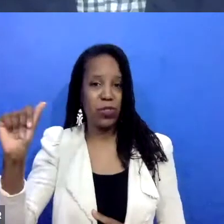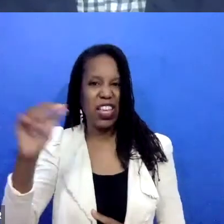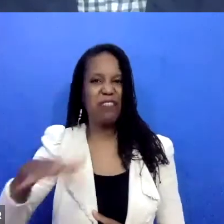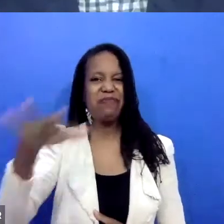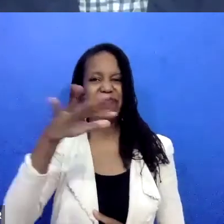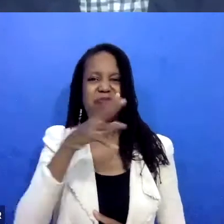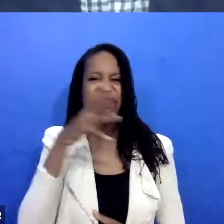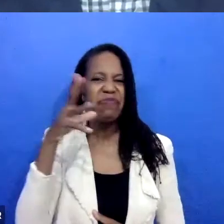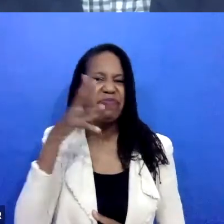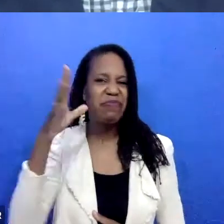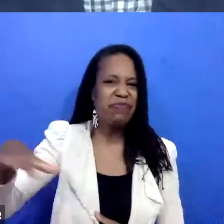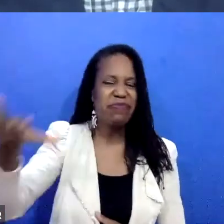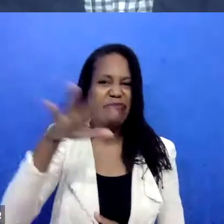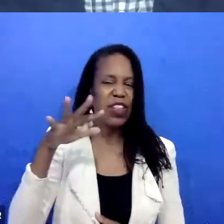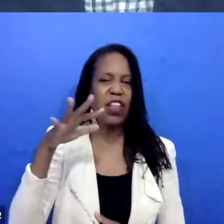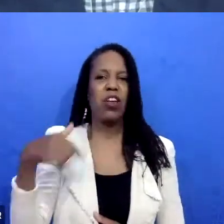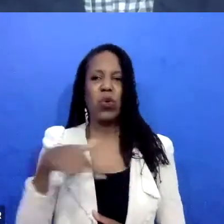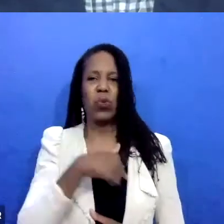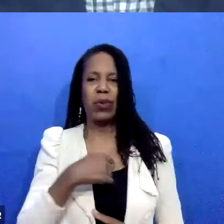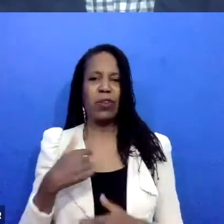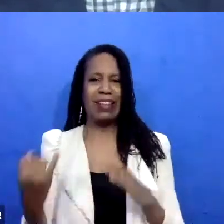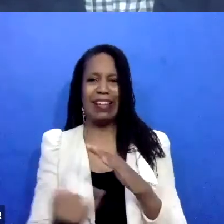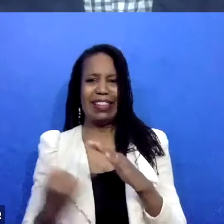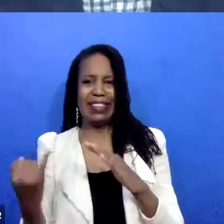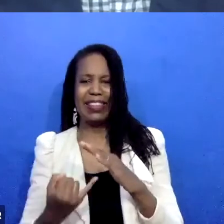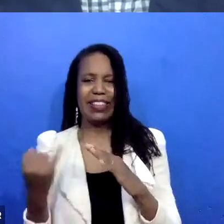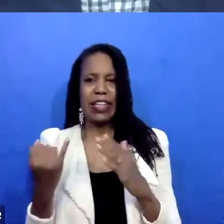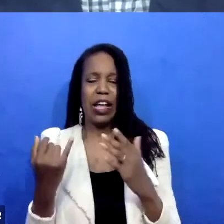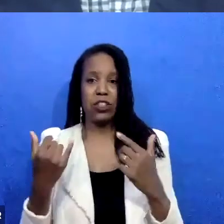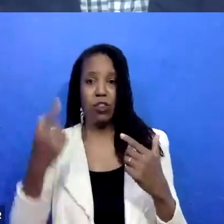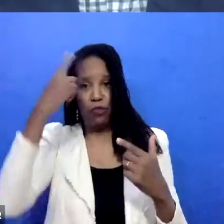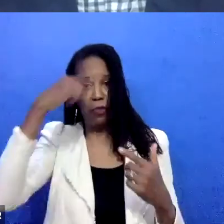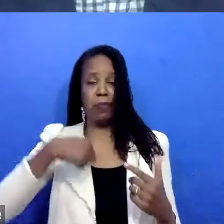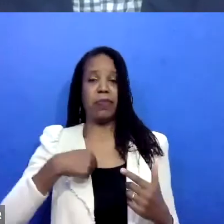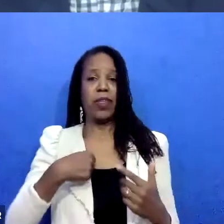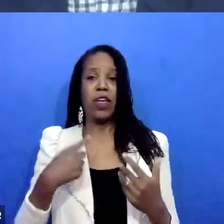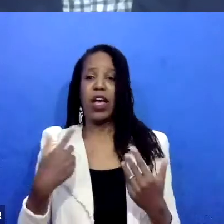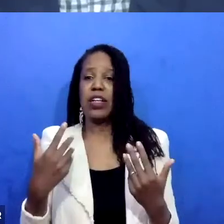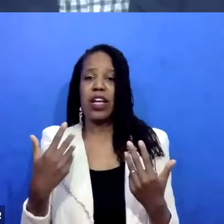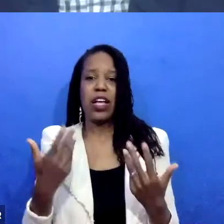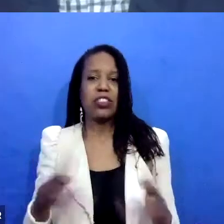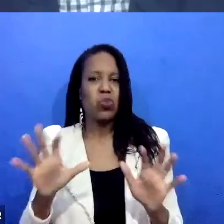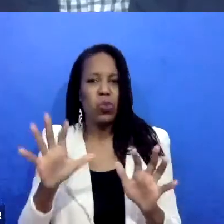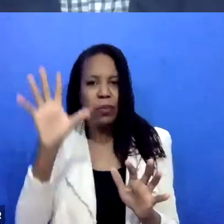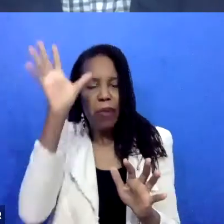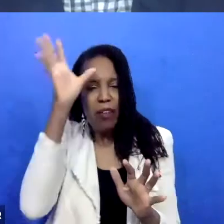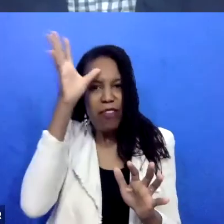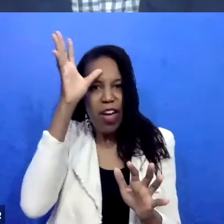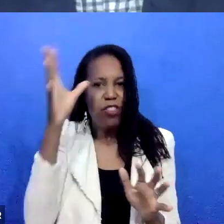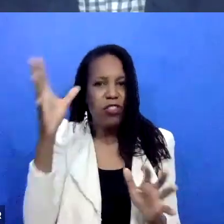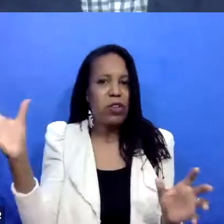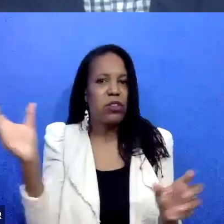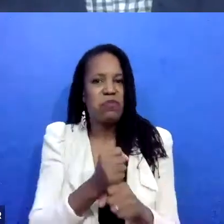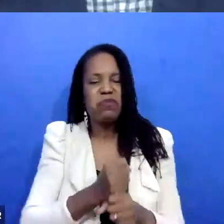I did not want to be separated from my family. I did not want my father to be locked up. I did not want potential immigration consequences